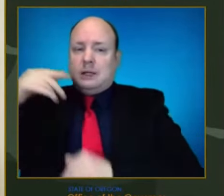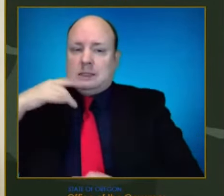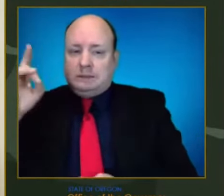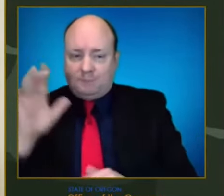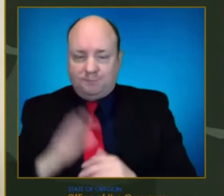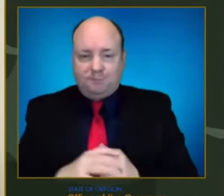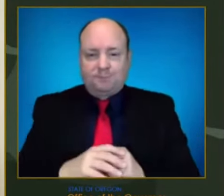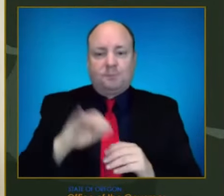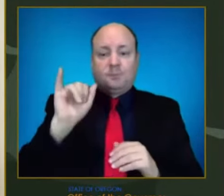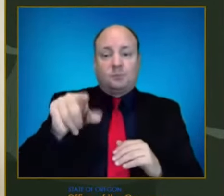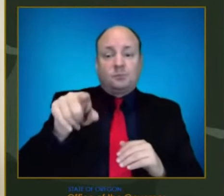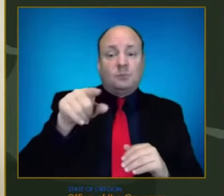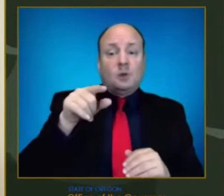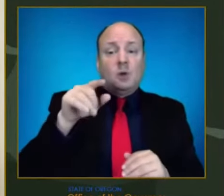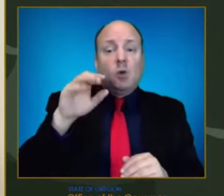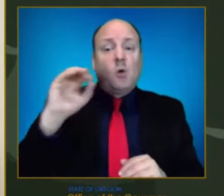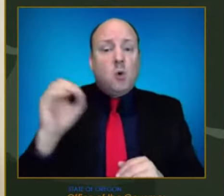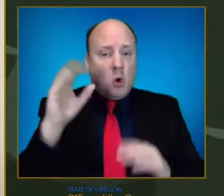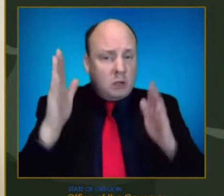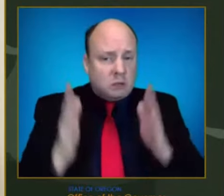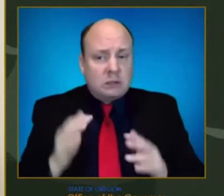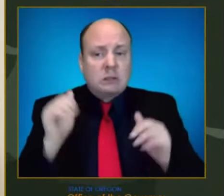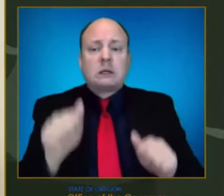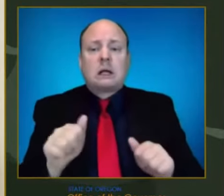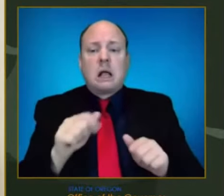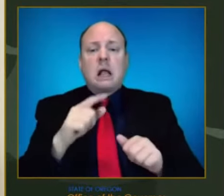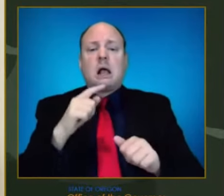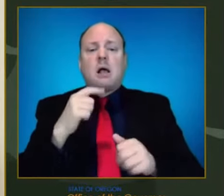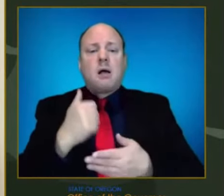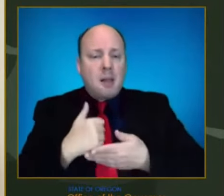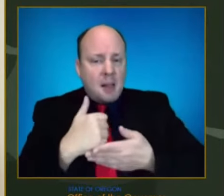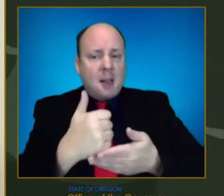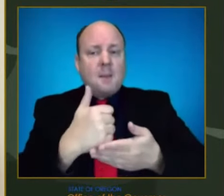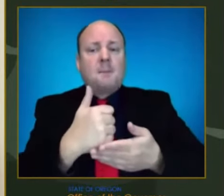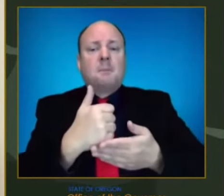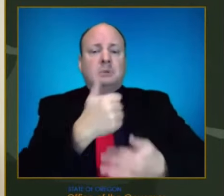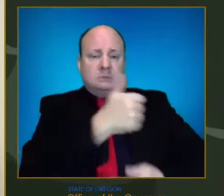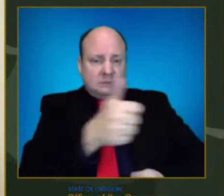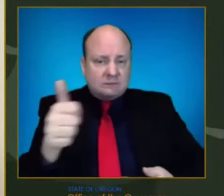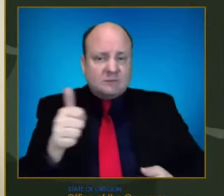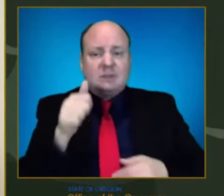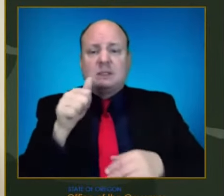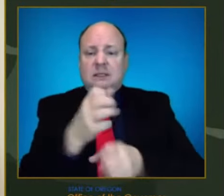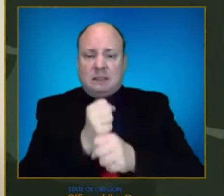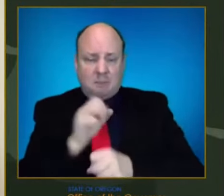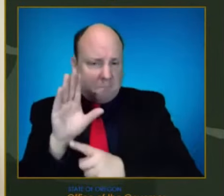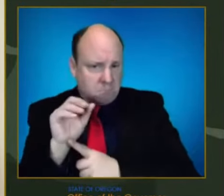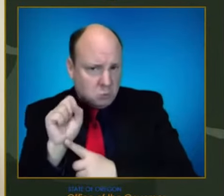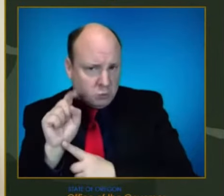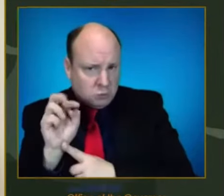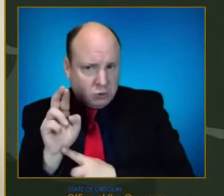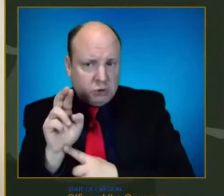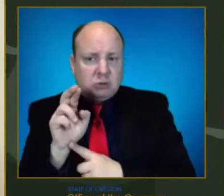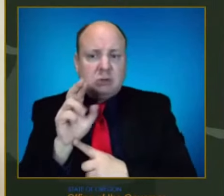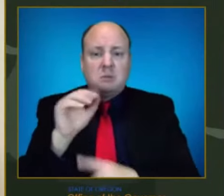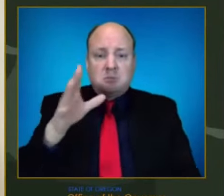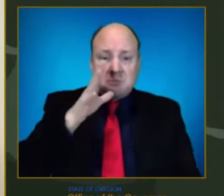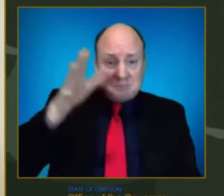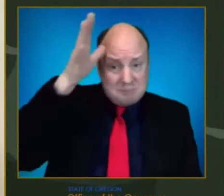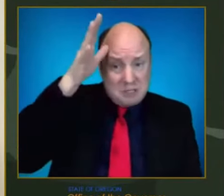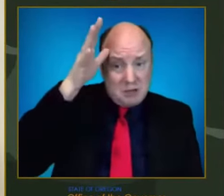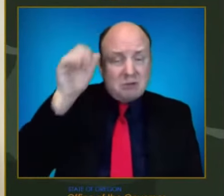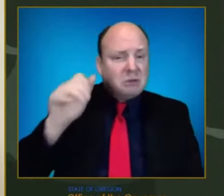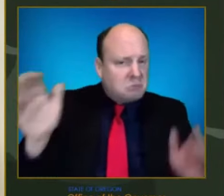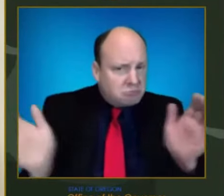want to help, get boosted if you're eligible. And for parents, please, please, please get your kids